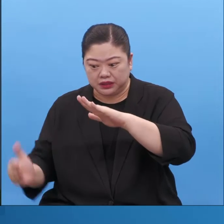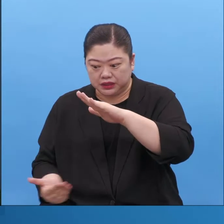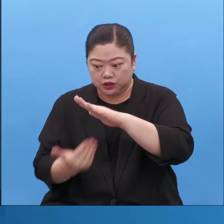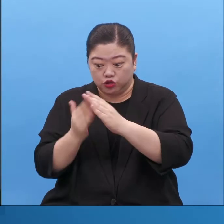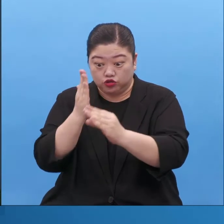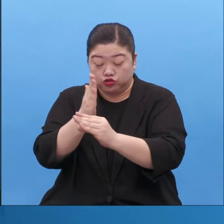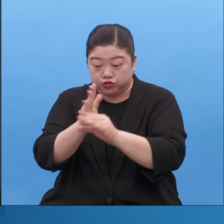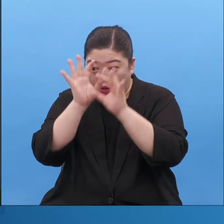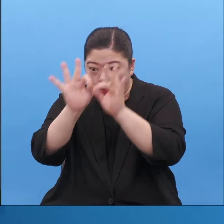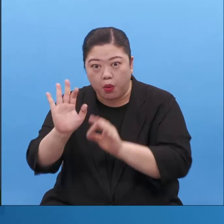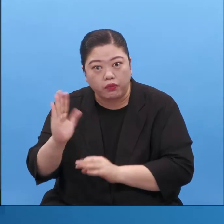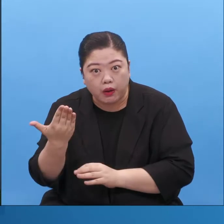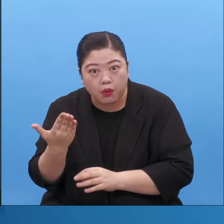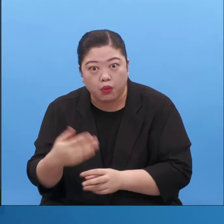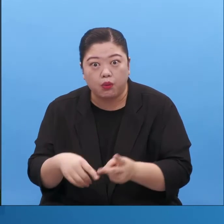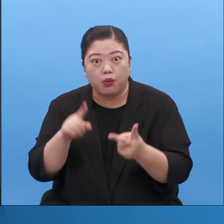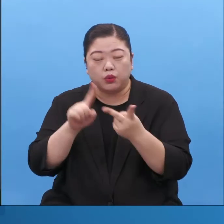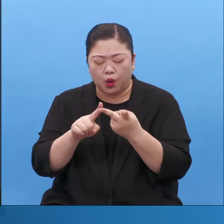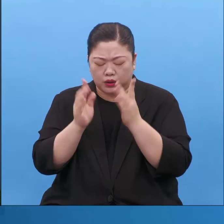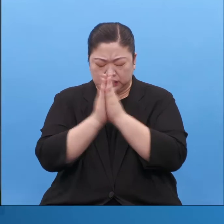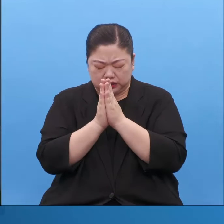fulfilled and you can enjoy that.